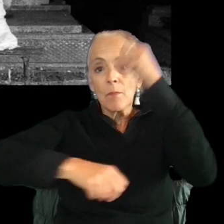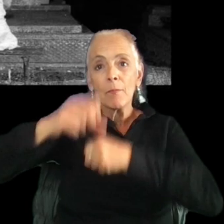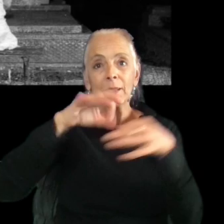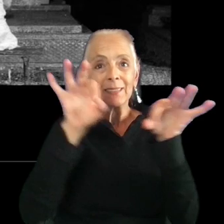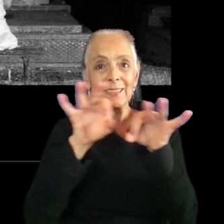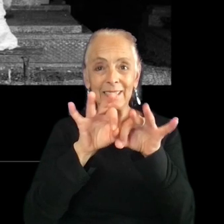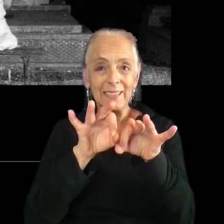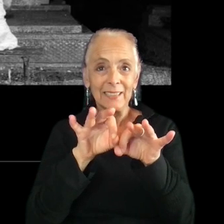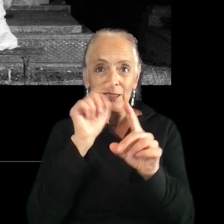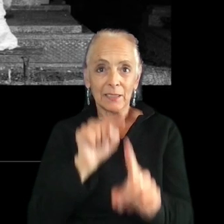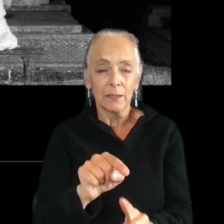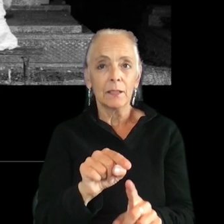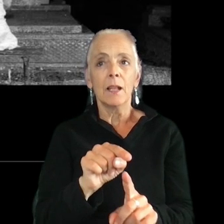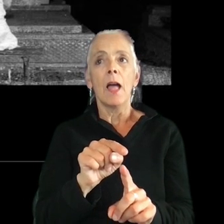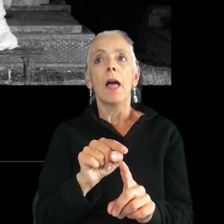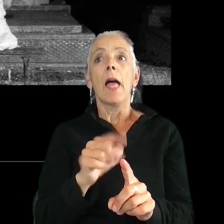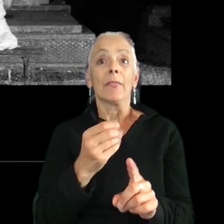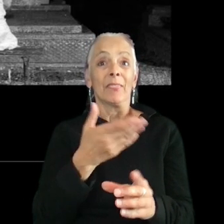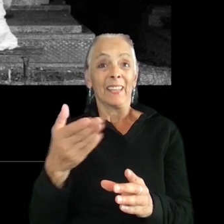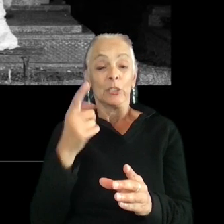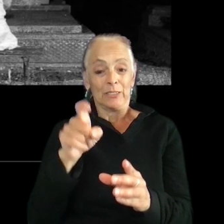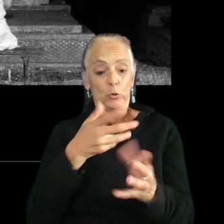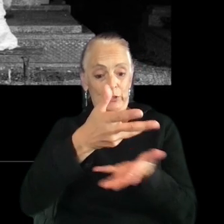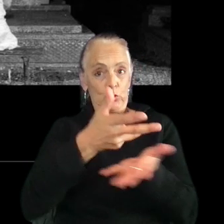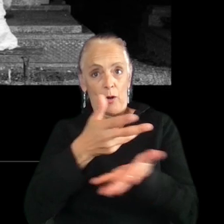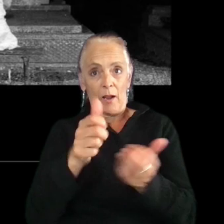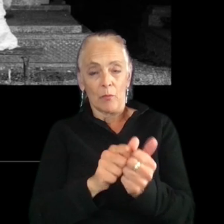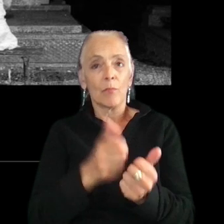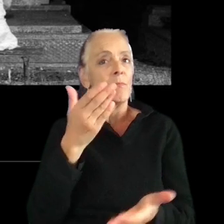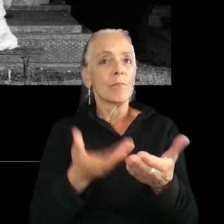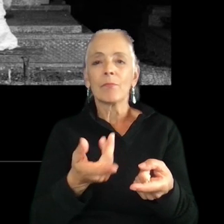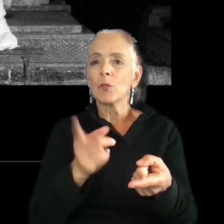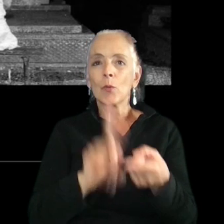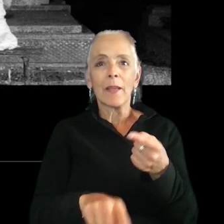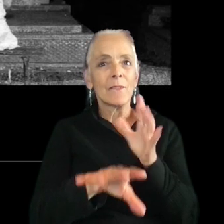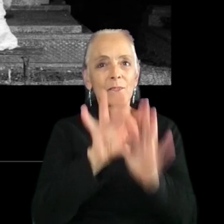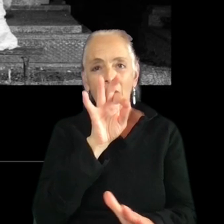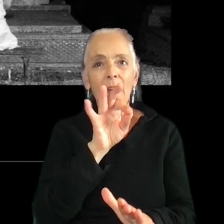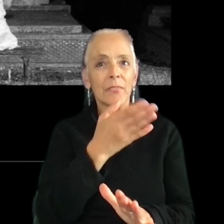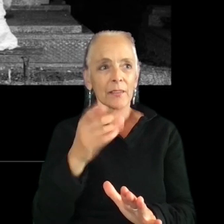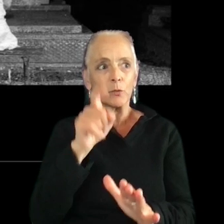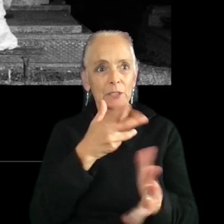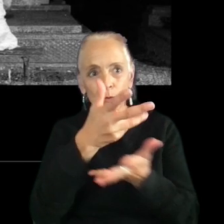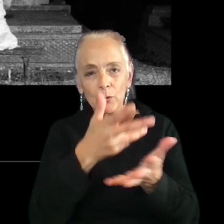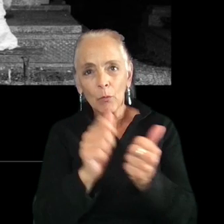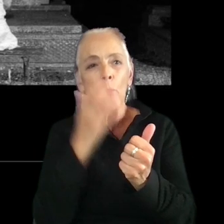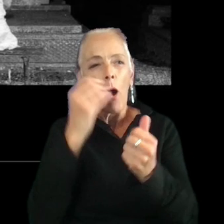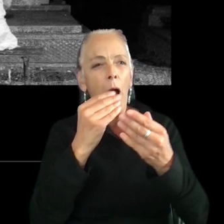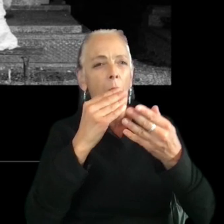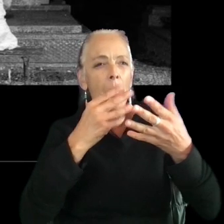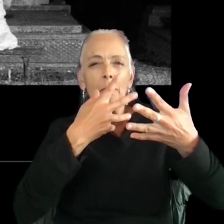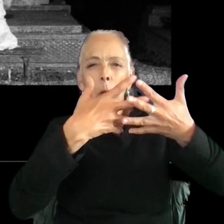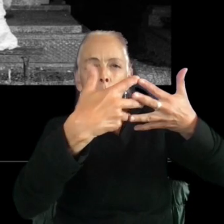in terms of having things that you can interact with, you may literally not be able to locate those items because they're blending into the